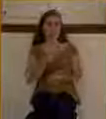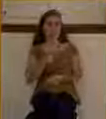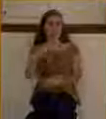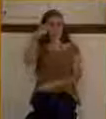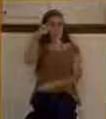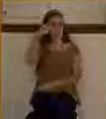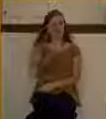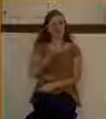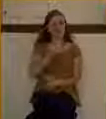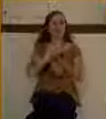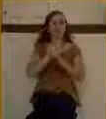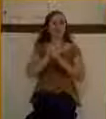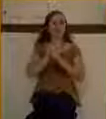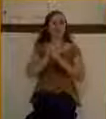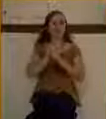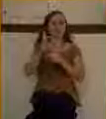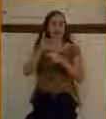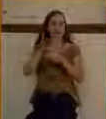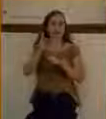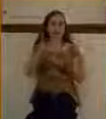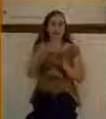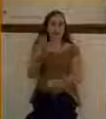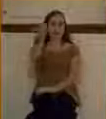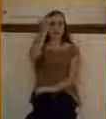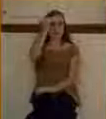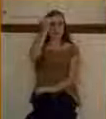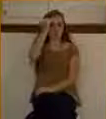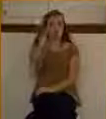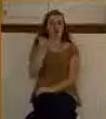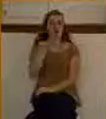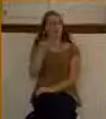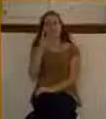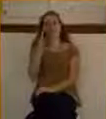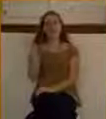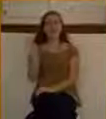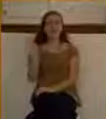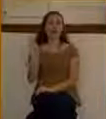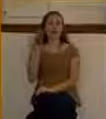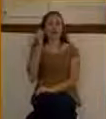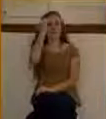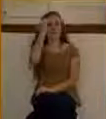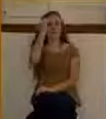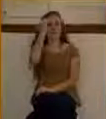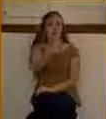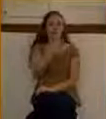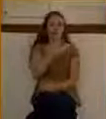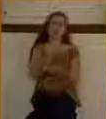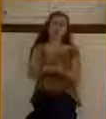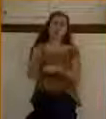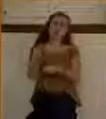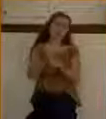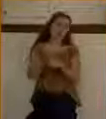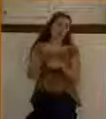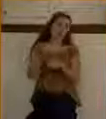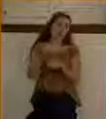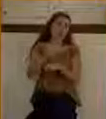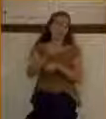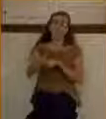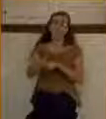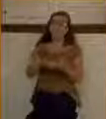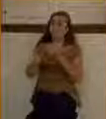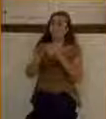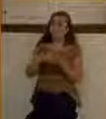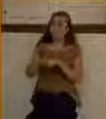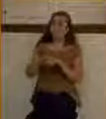as blind Bartimaeus. And he was there year after year after year. And on this certain day, however, something